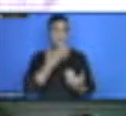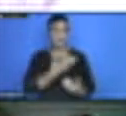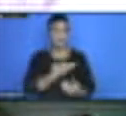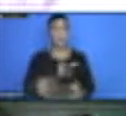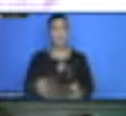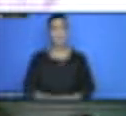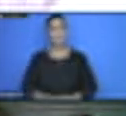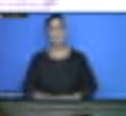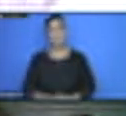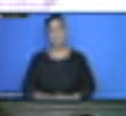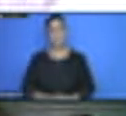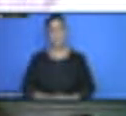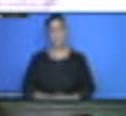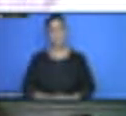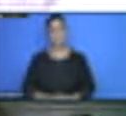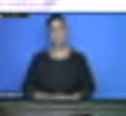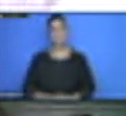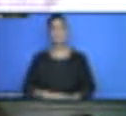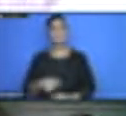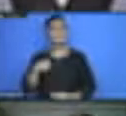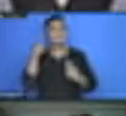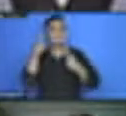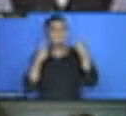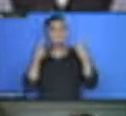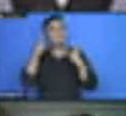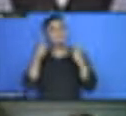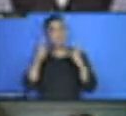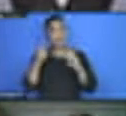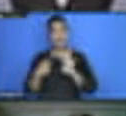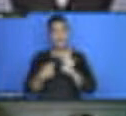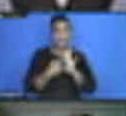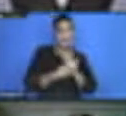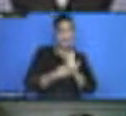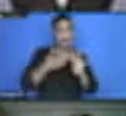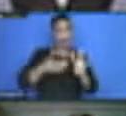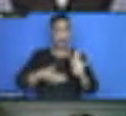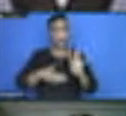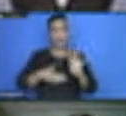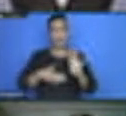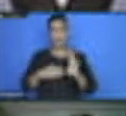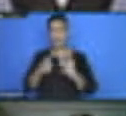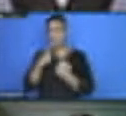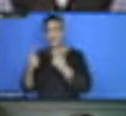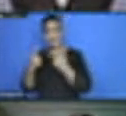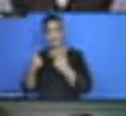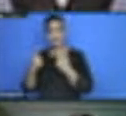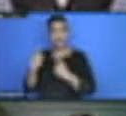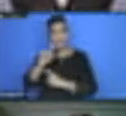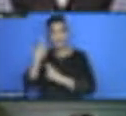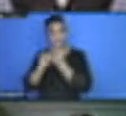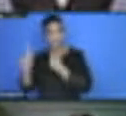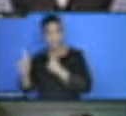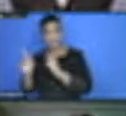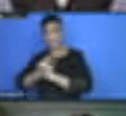the audience, I wonder if any of the panelists would like to react to what another panelist has said. If not, we open it to the floor.